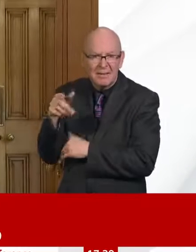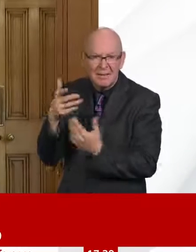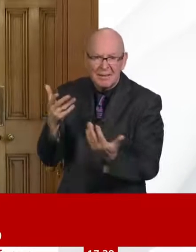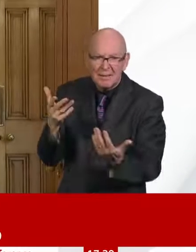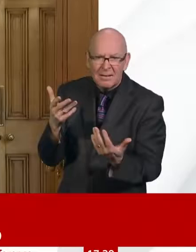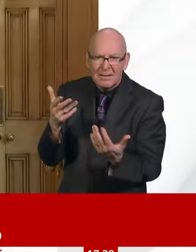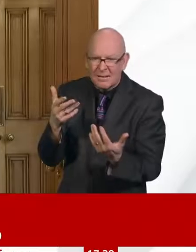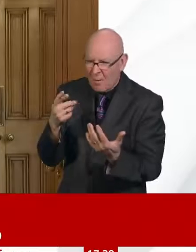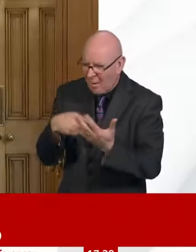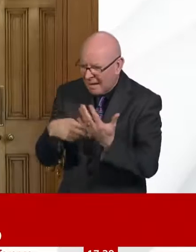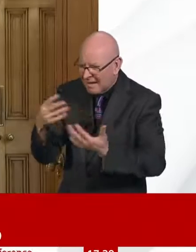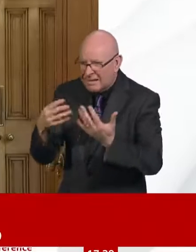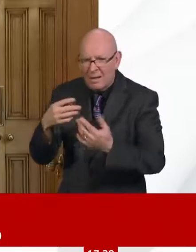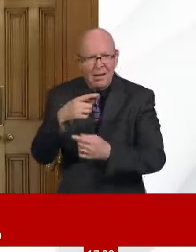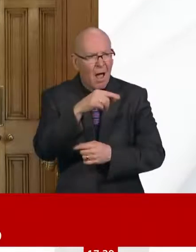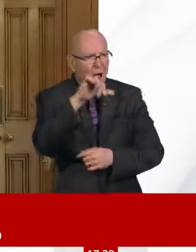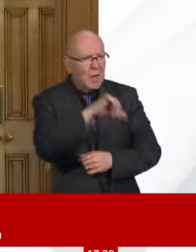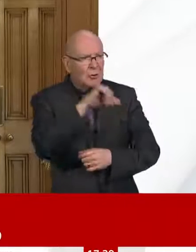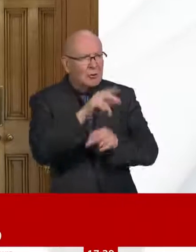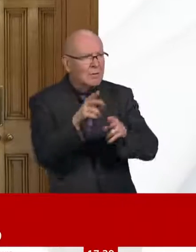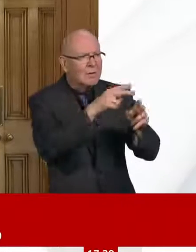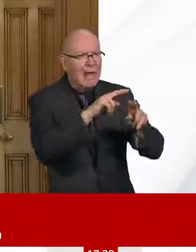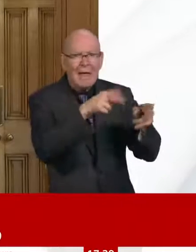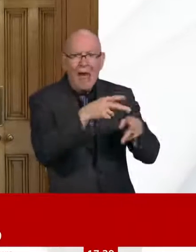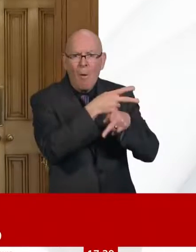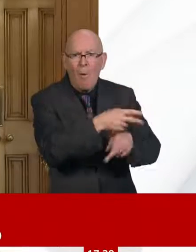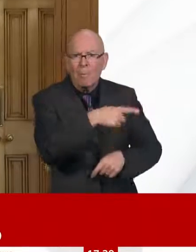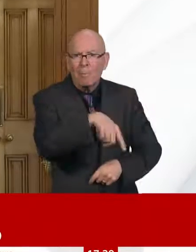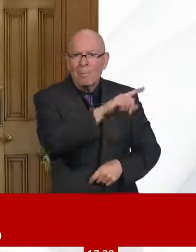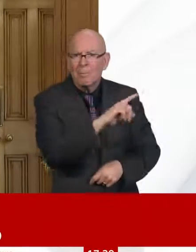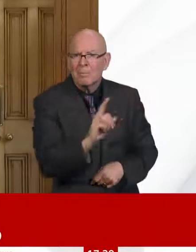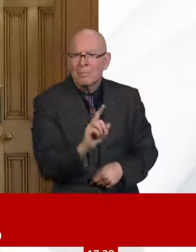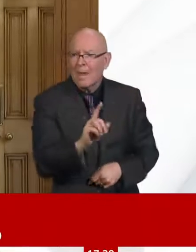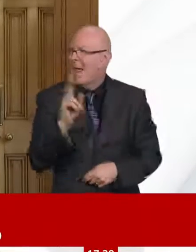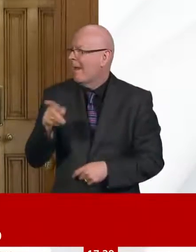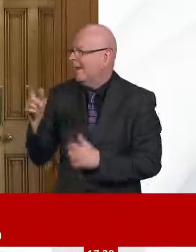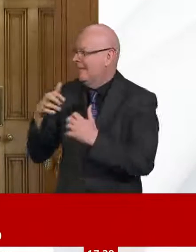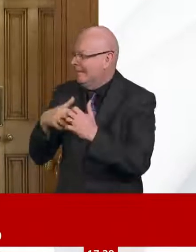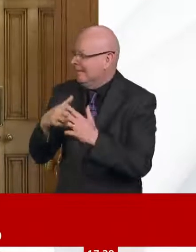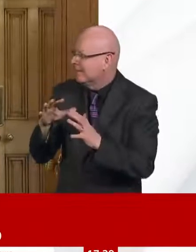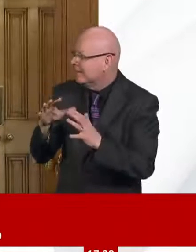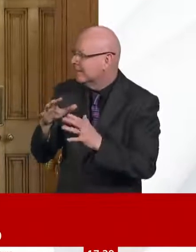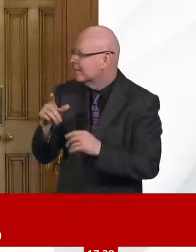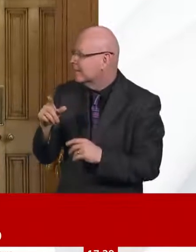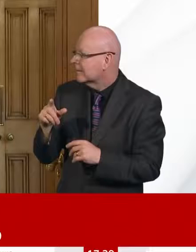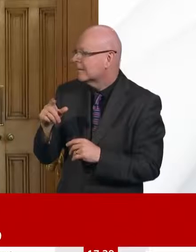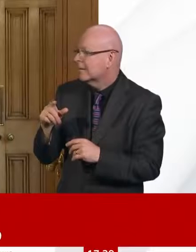I think we will try and get Dan back. But if I can answer the first part of his question,